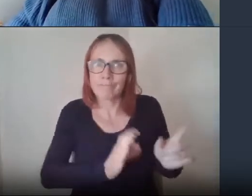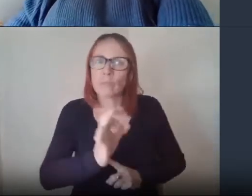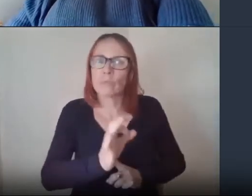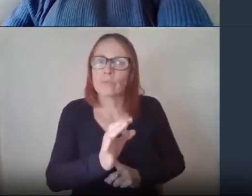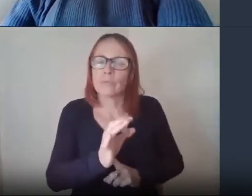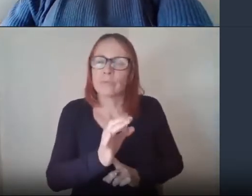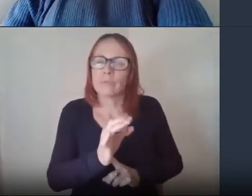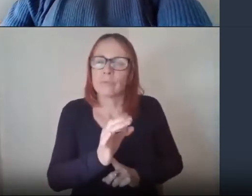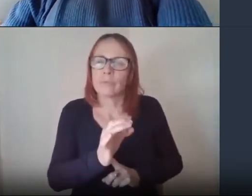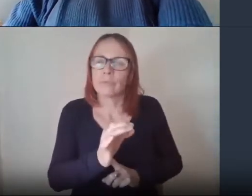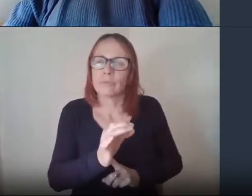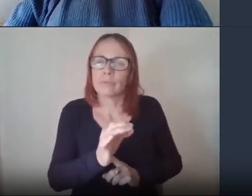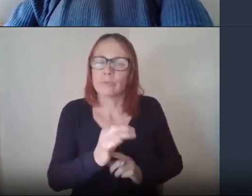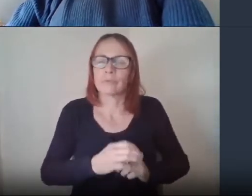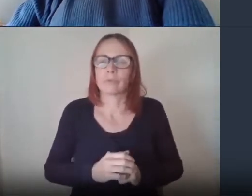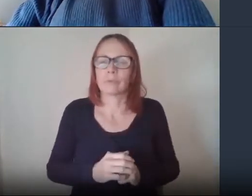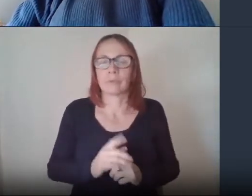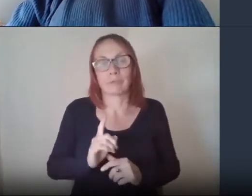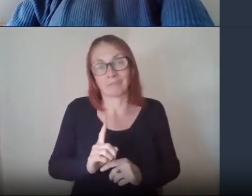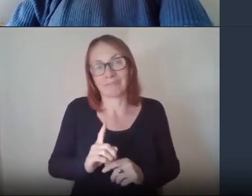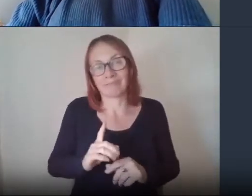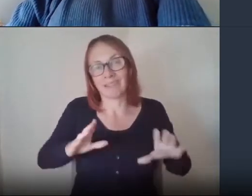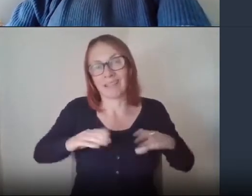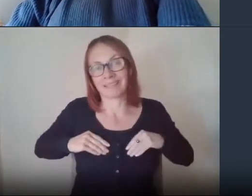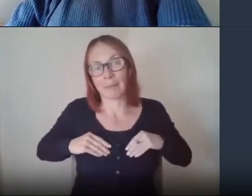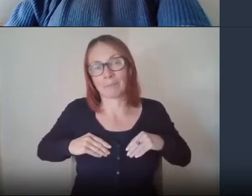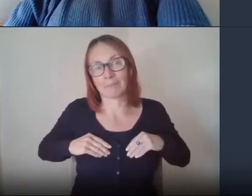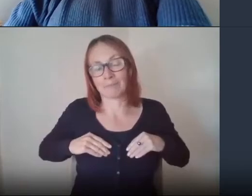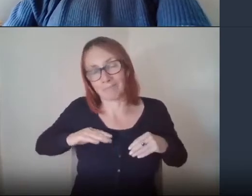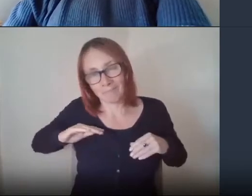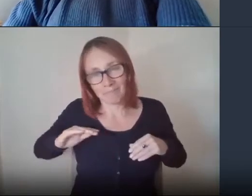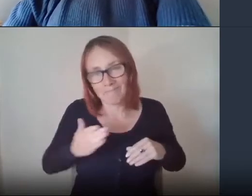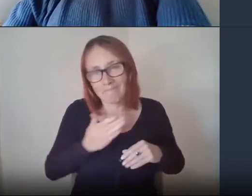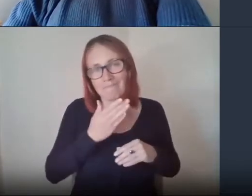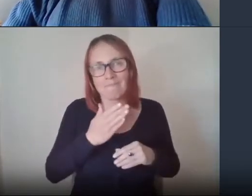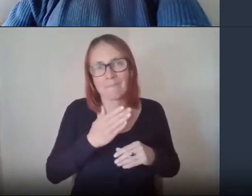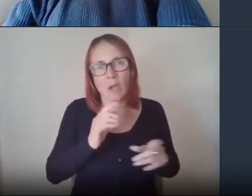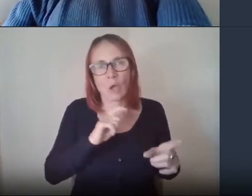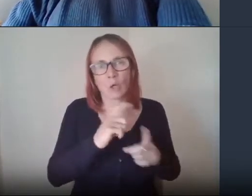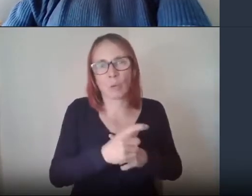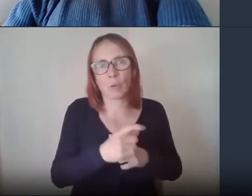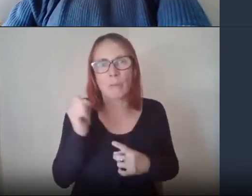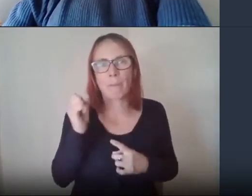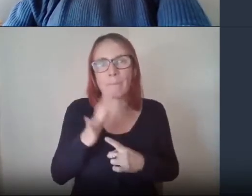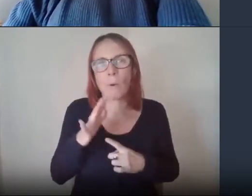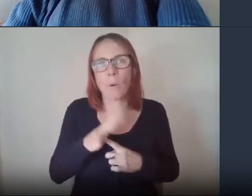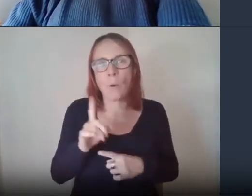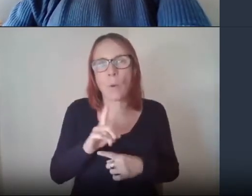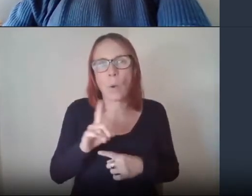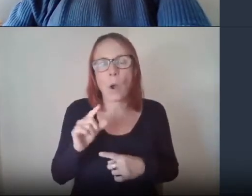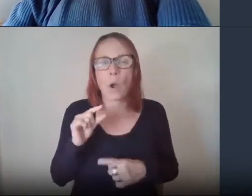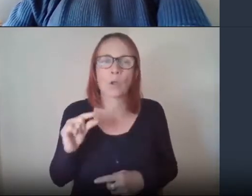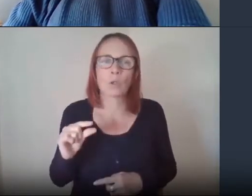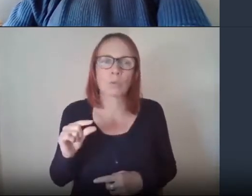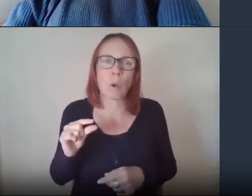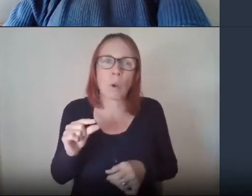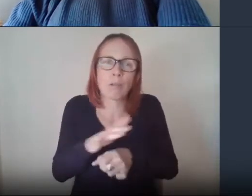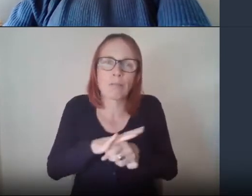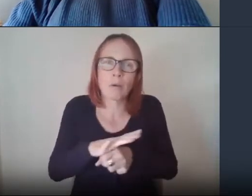the the the heartbeat of every community is your small small traders and small local businesses